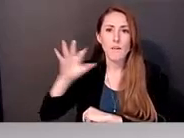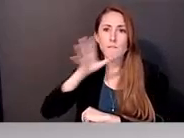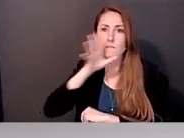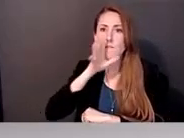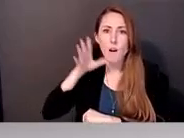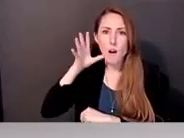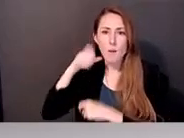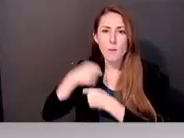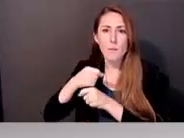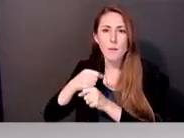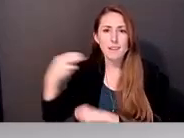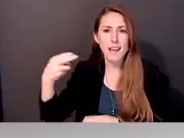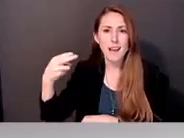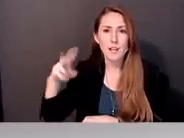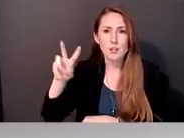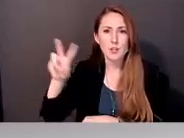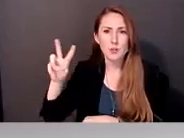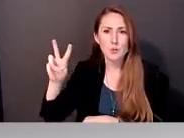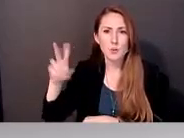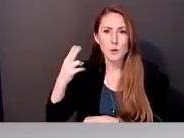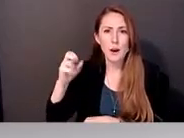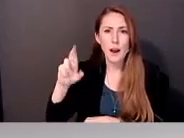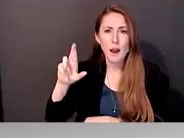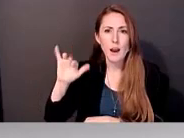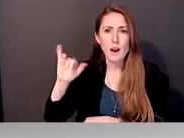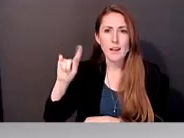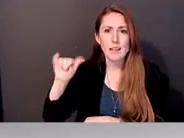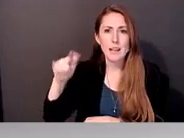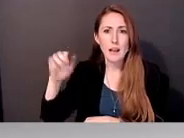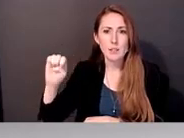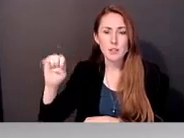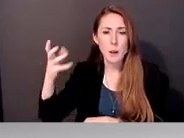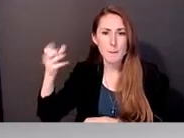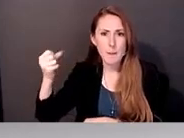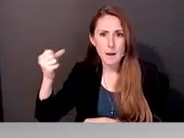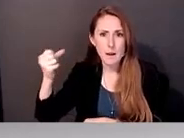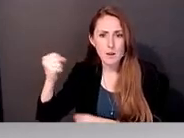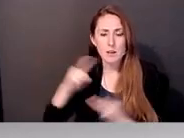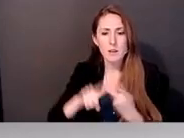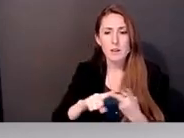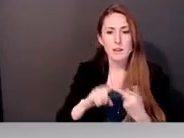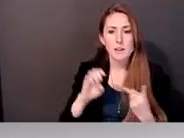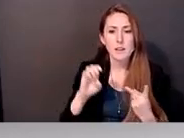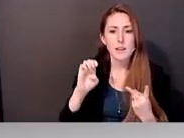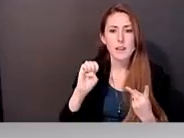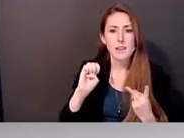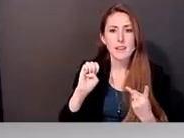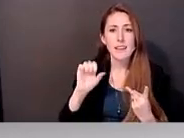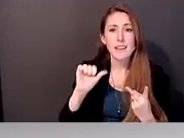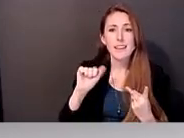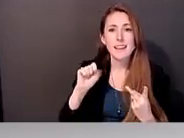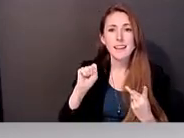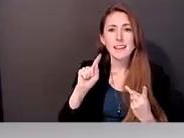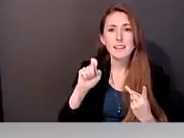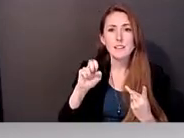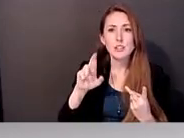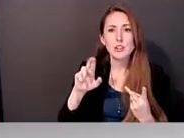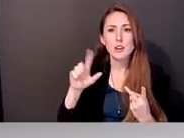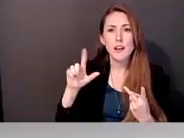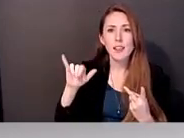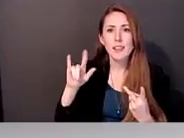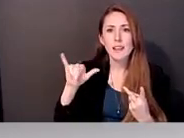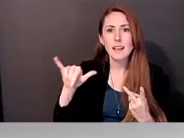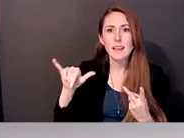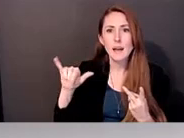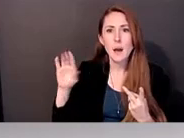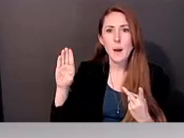milk. You know, um, we have the Easter lily bulb capital of the world here. Um, so we do have